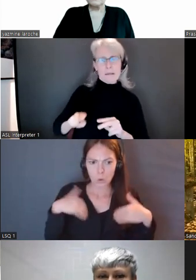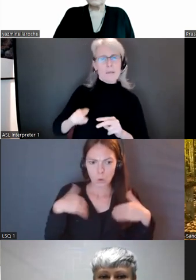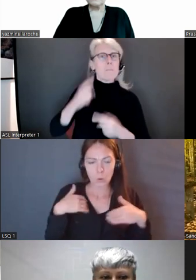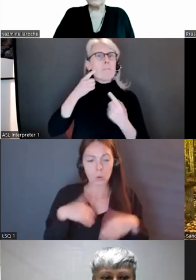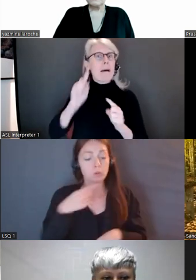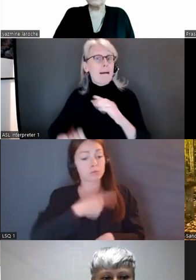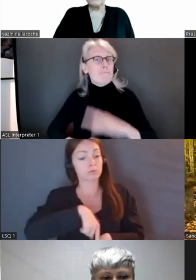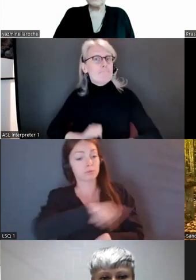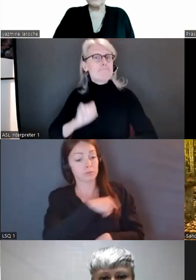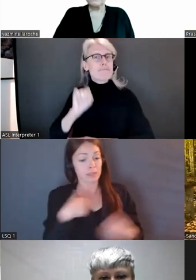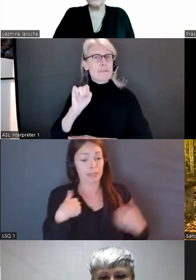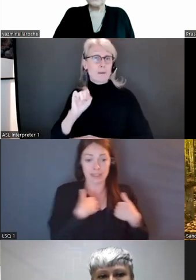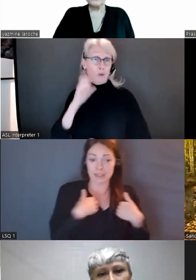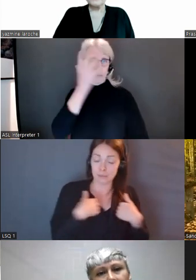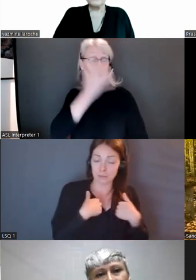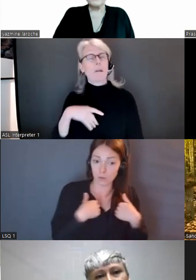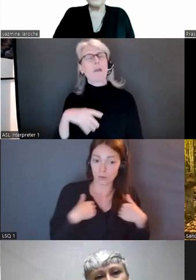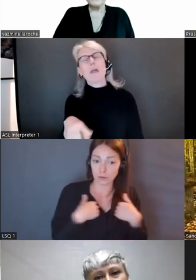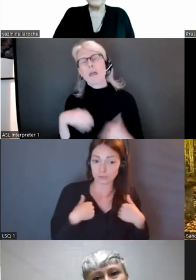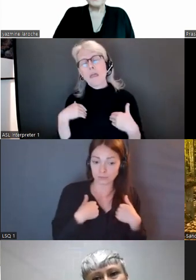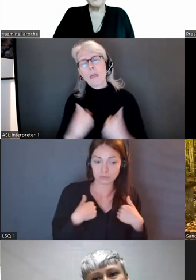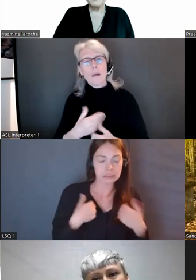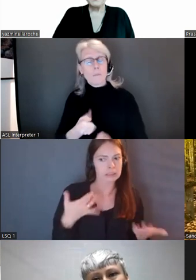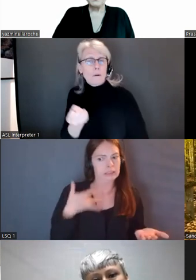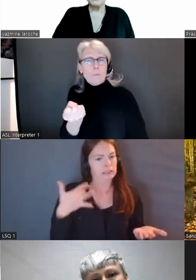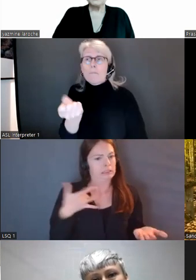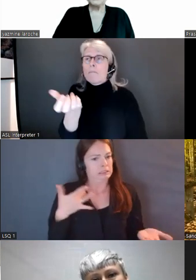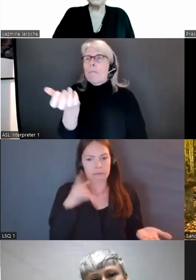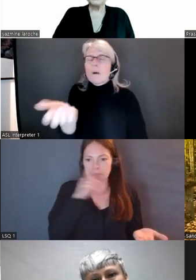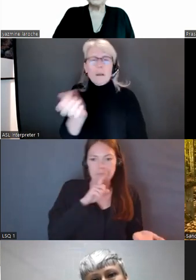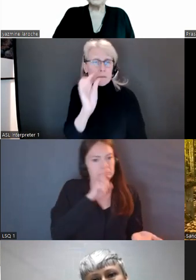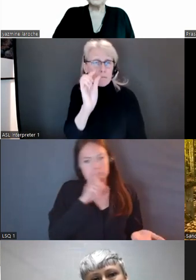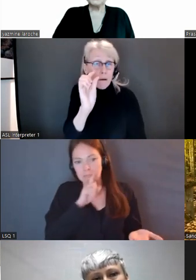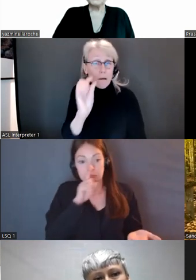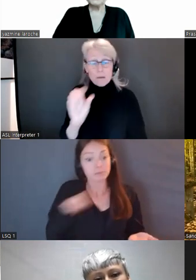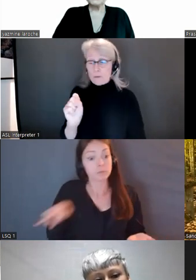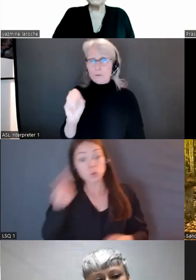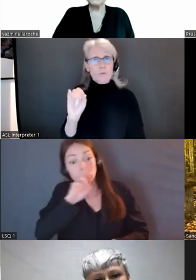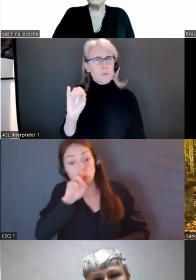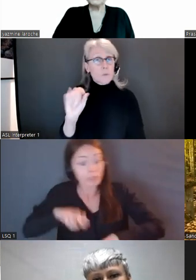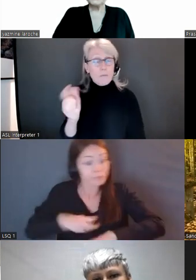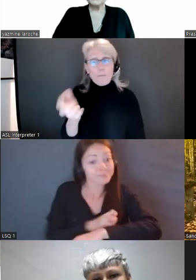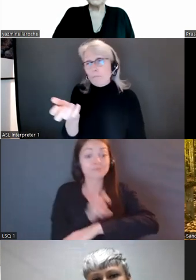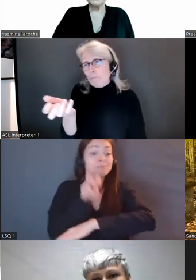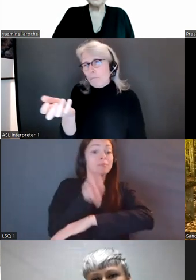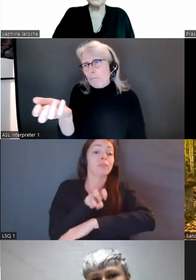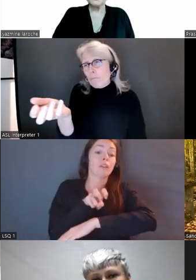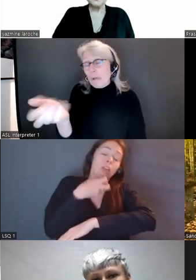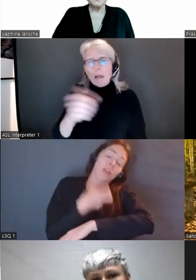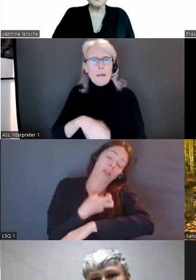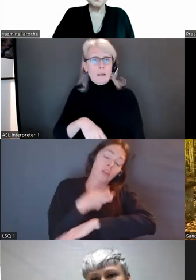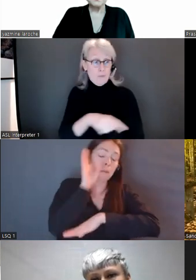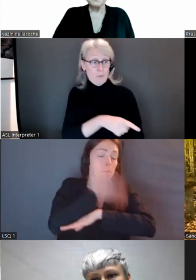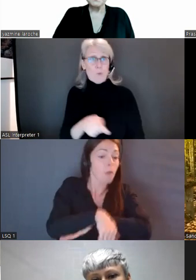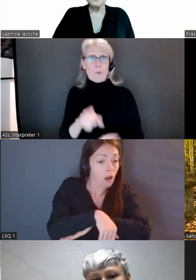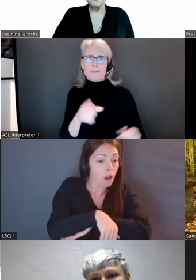surface, more dead than alive, but he clutched in his paws a small morsel of soil. Where the great had failed,